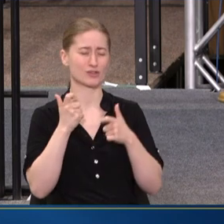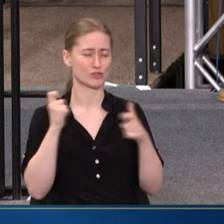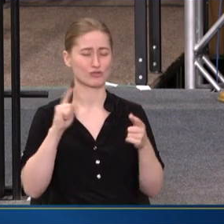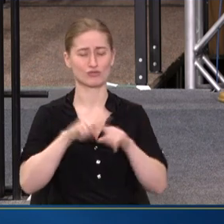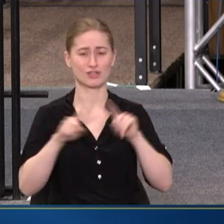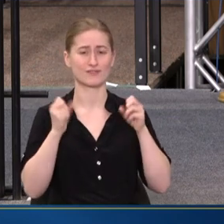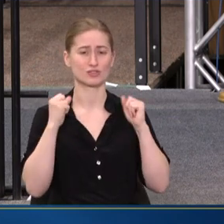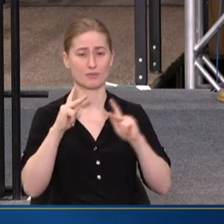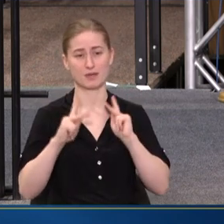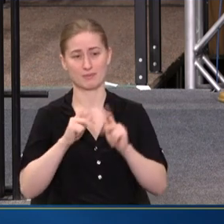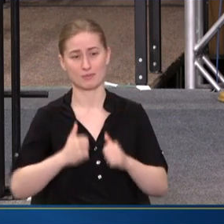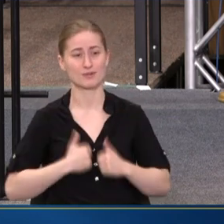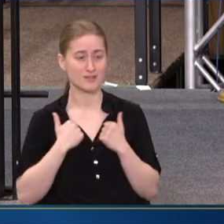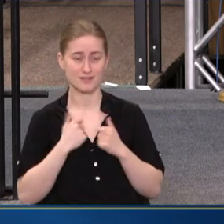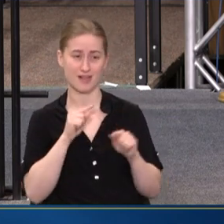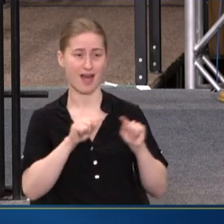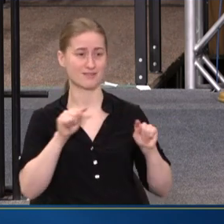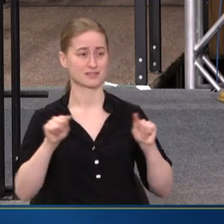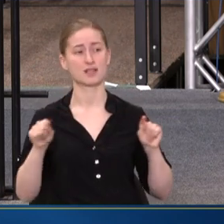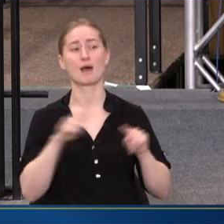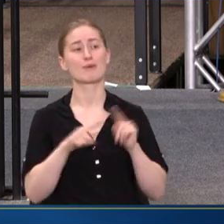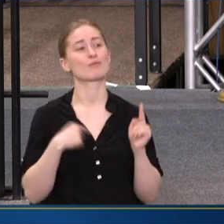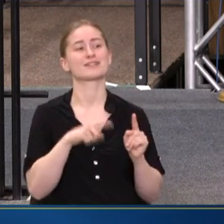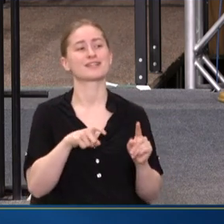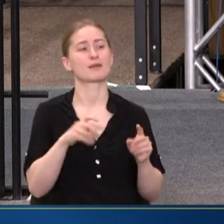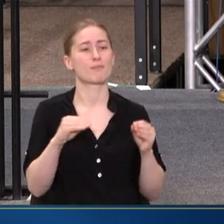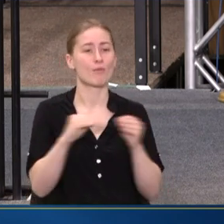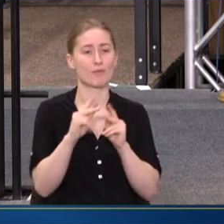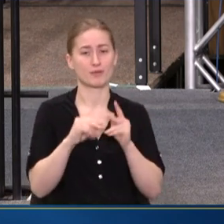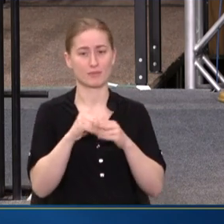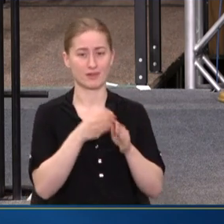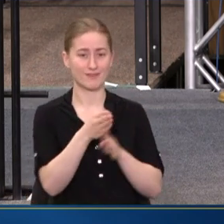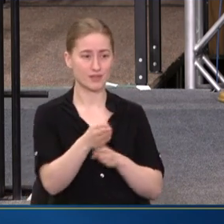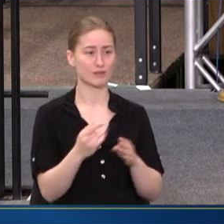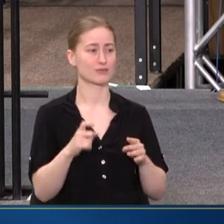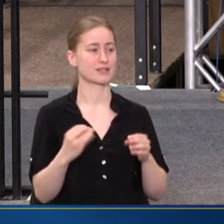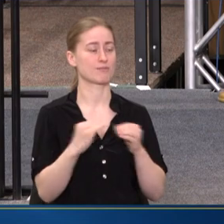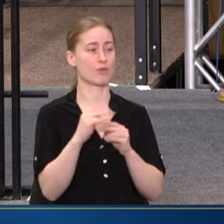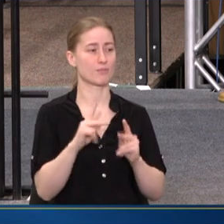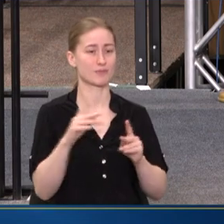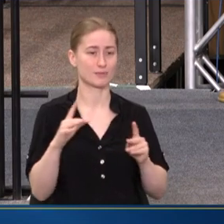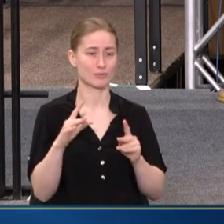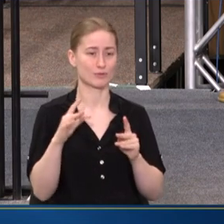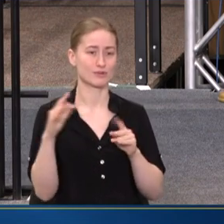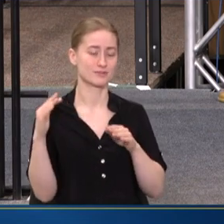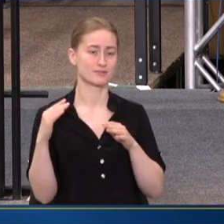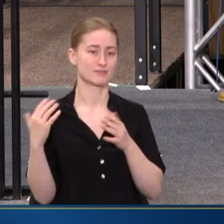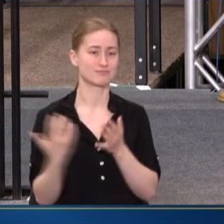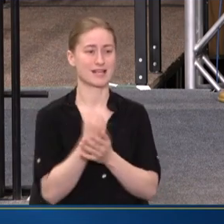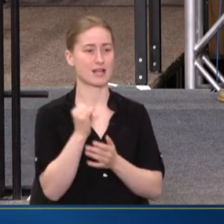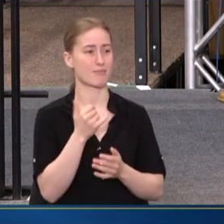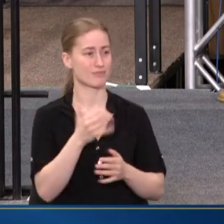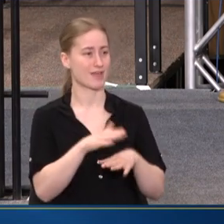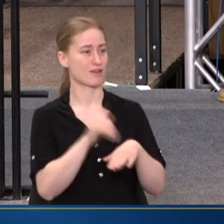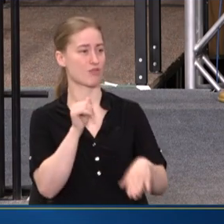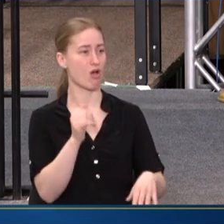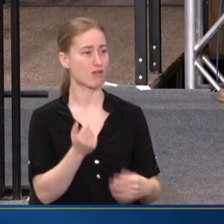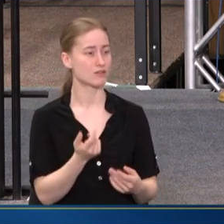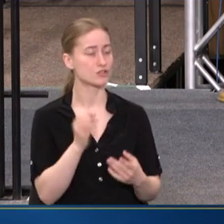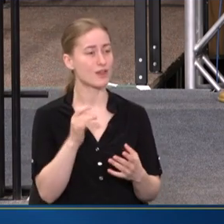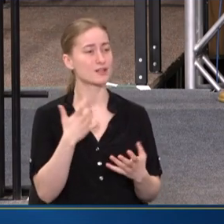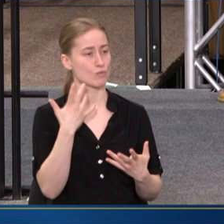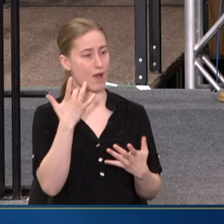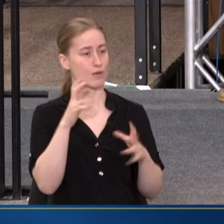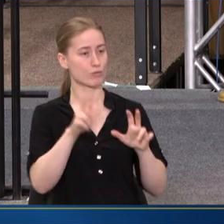DIFFERENCE IN SO MANY PEOPLE'S LIVES. BUT WE NEED MORE PEOPLE IN THE FIELD AND WE NEED MORE PEOPLE TO TAKE UP THAT CALL. AND THAT'S WHY WE'RE INVESTING